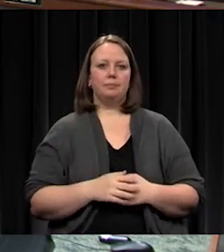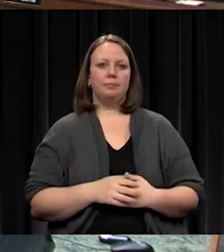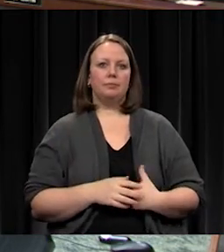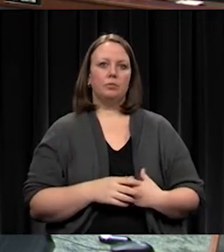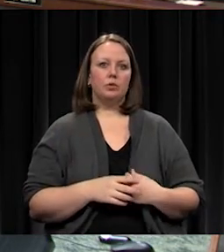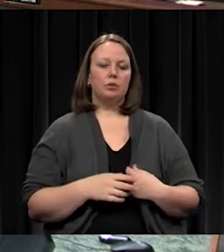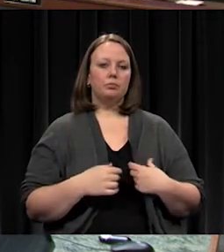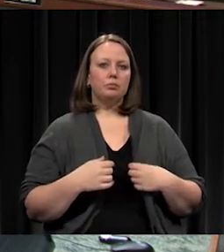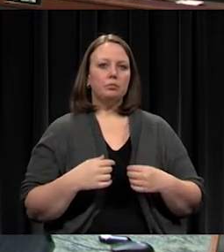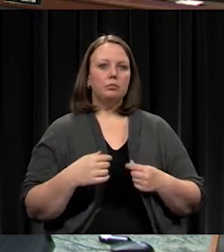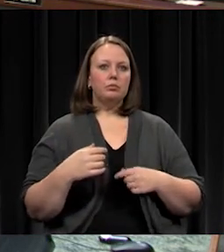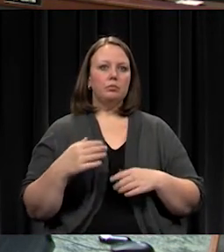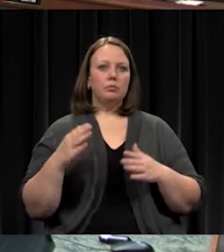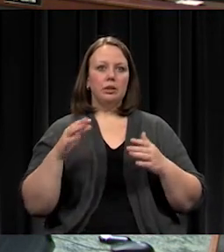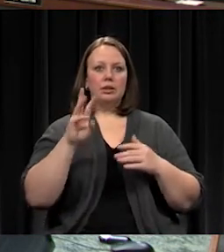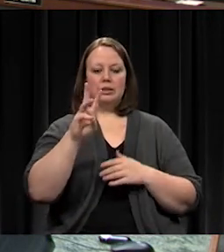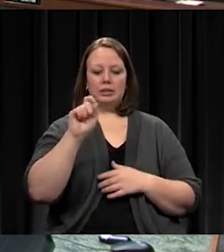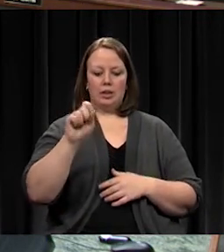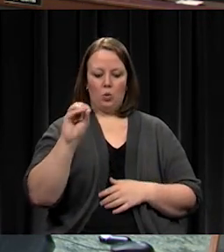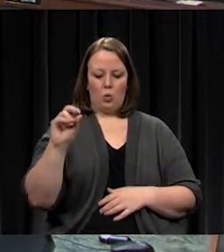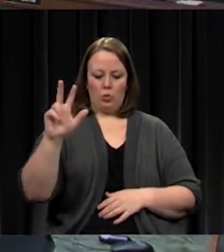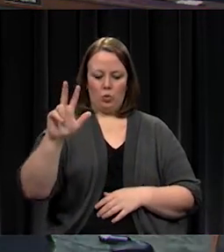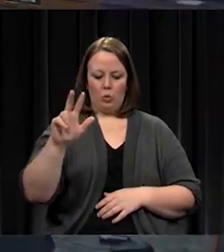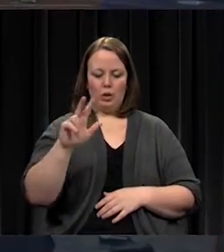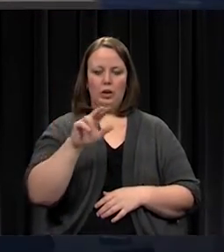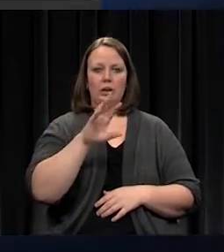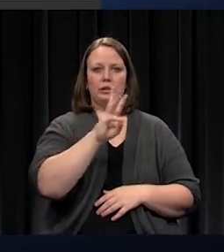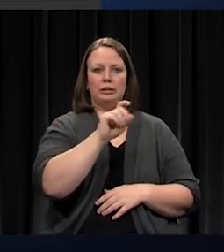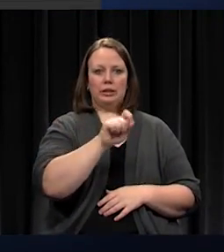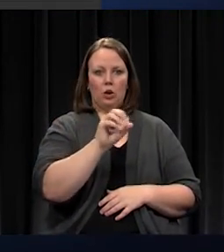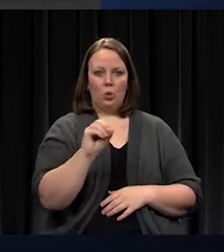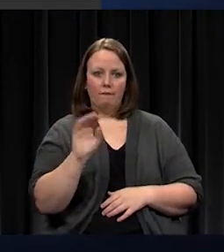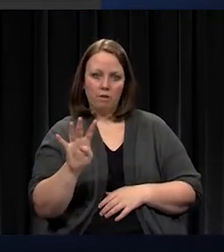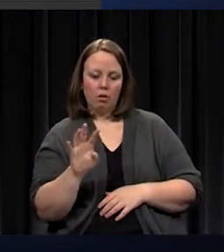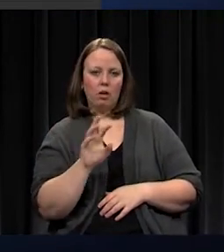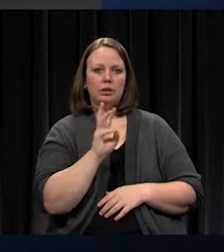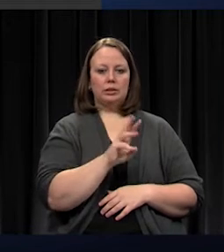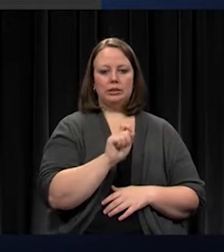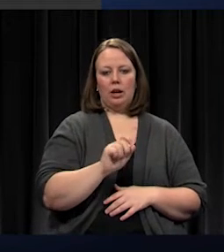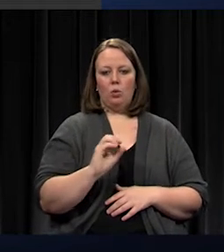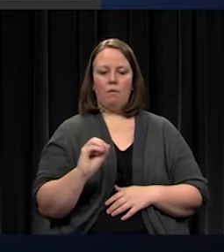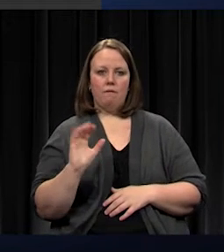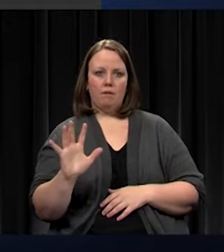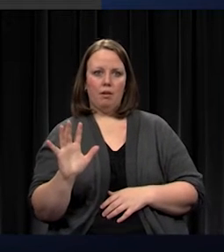All right. Now we've got 6.03, 6.04, 6.05.